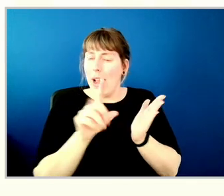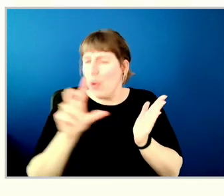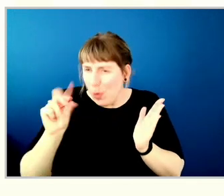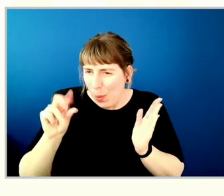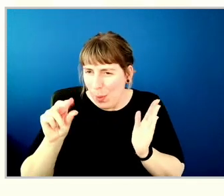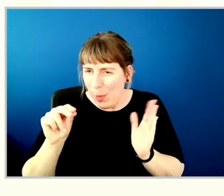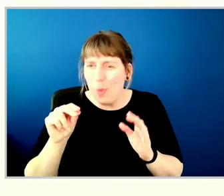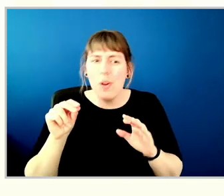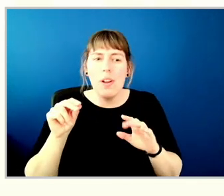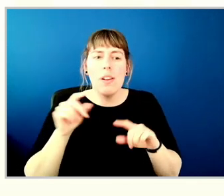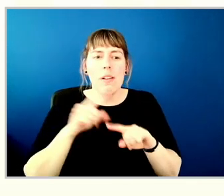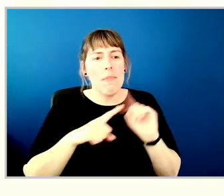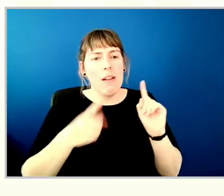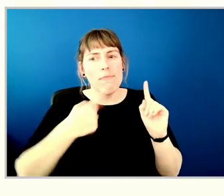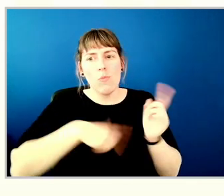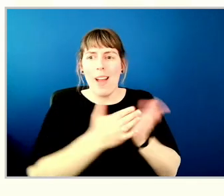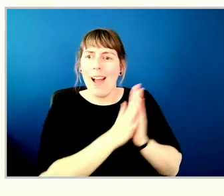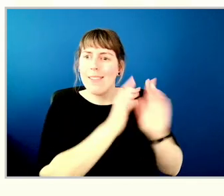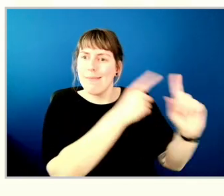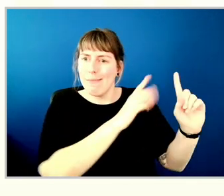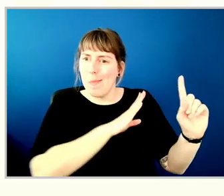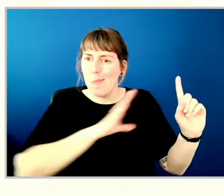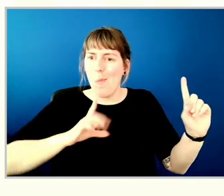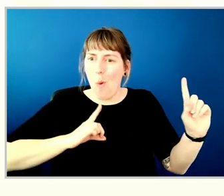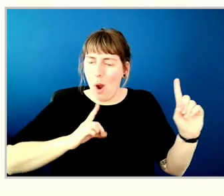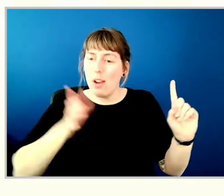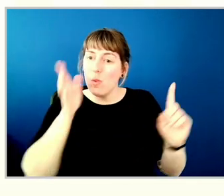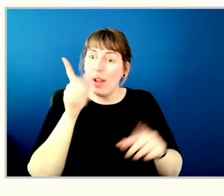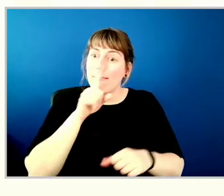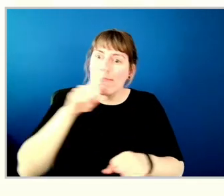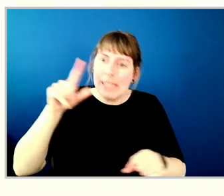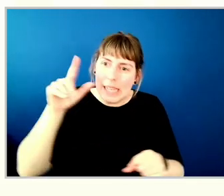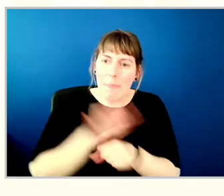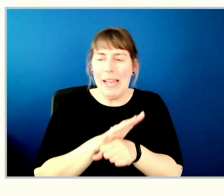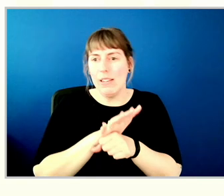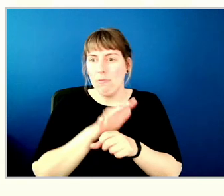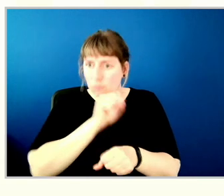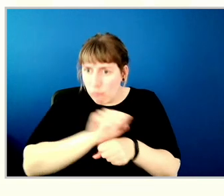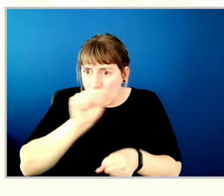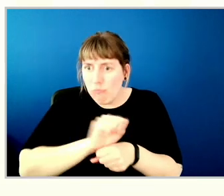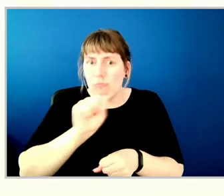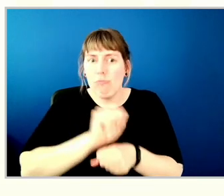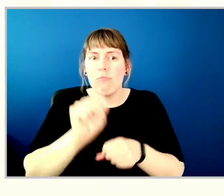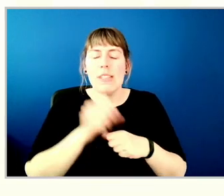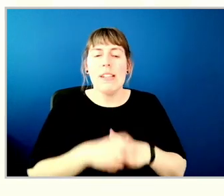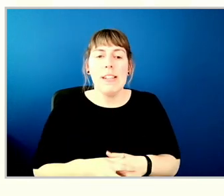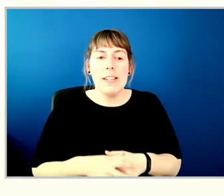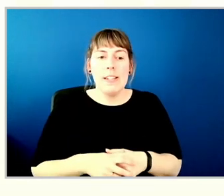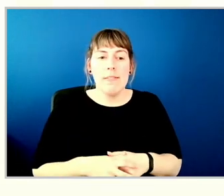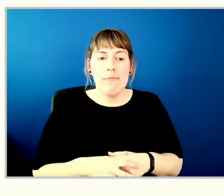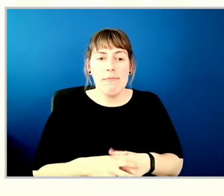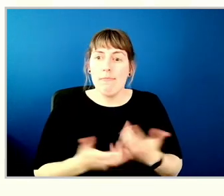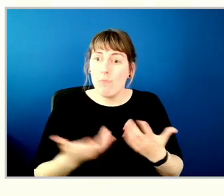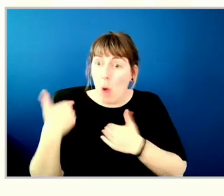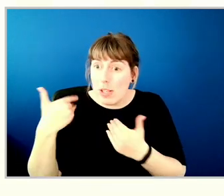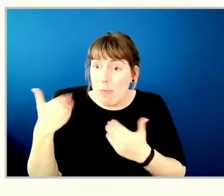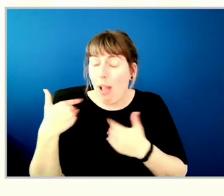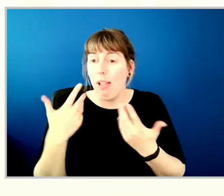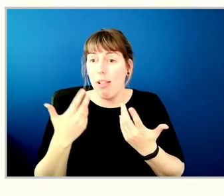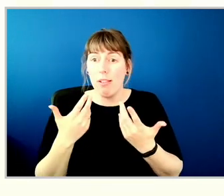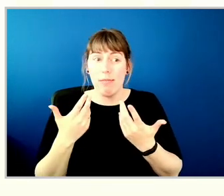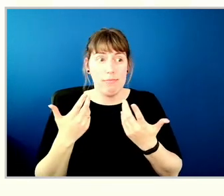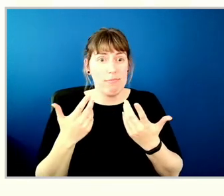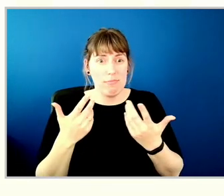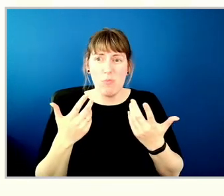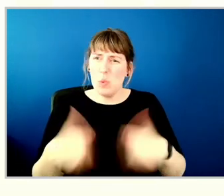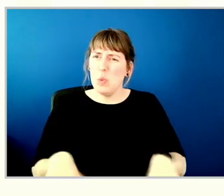We are asking them to make a commitment to do the work, be responsible, and put a